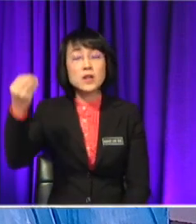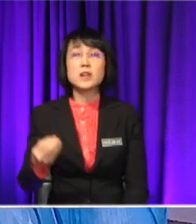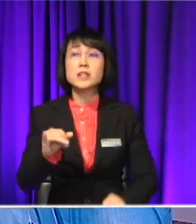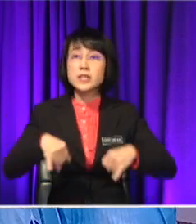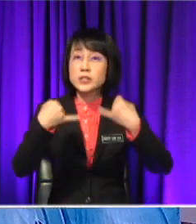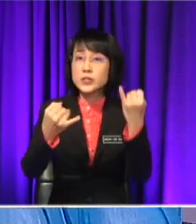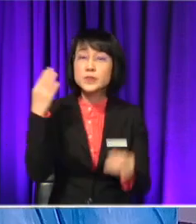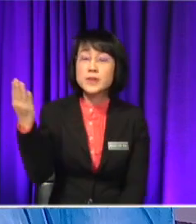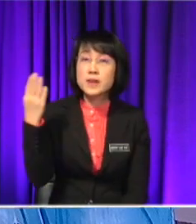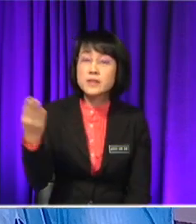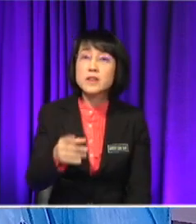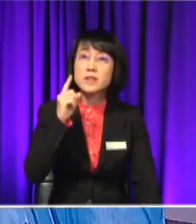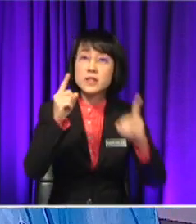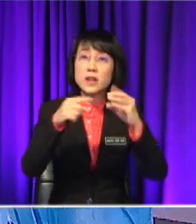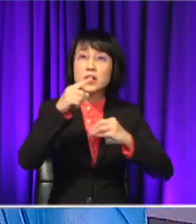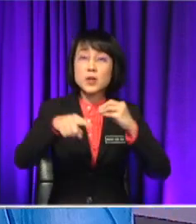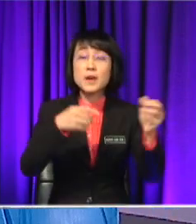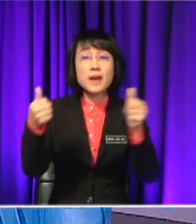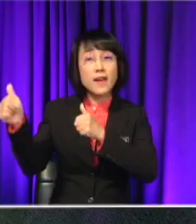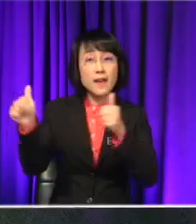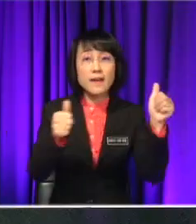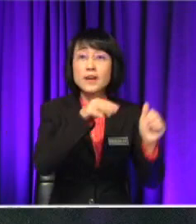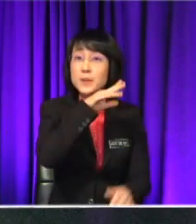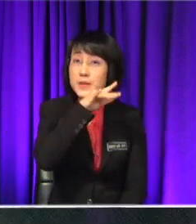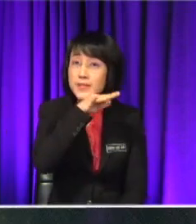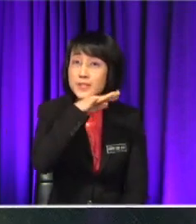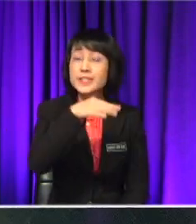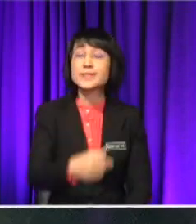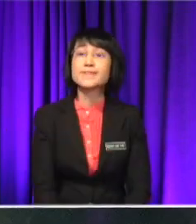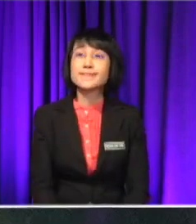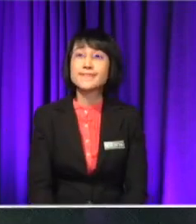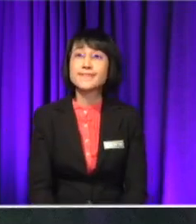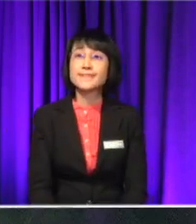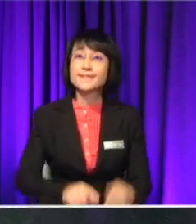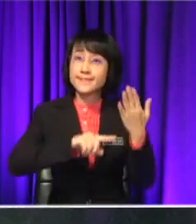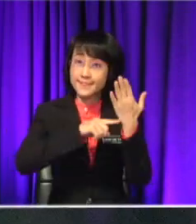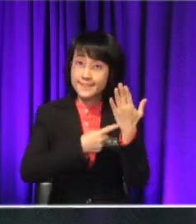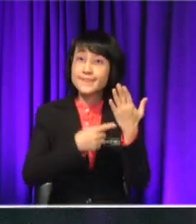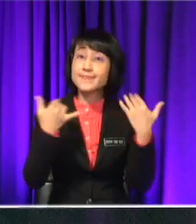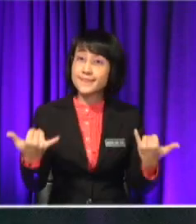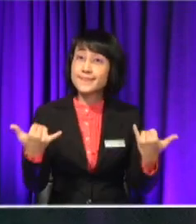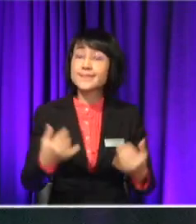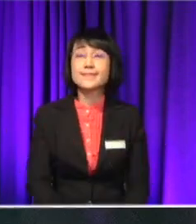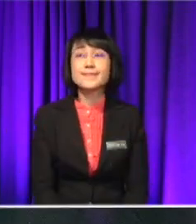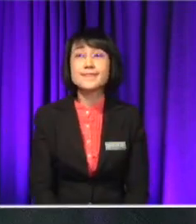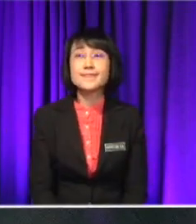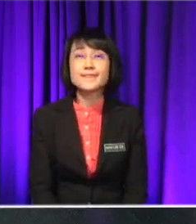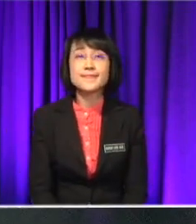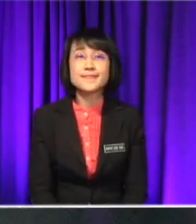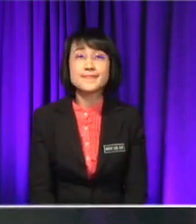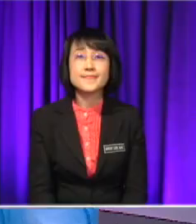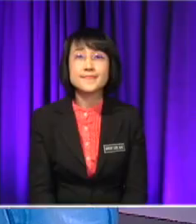Which is today we are going to talk about air pollution Ah, alright, so shall we begin? Yeah, sure Alright, let's go Alright,